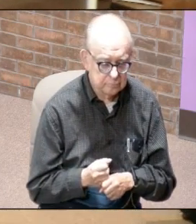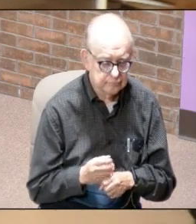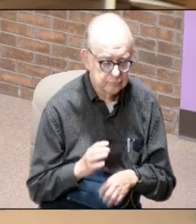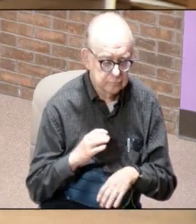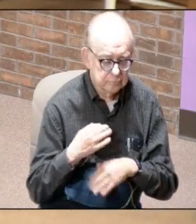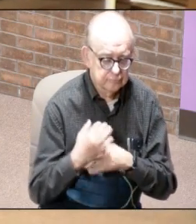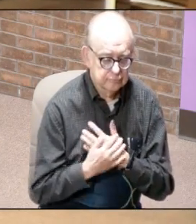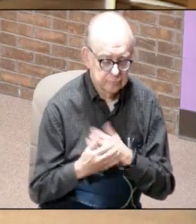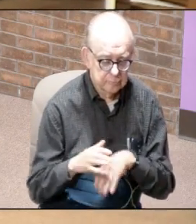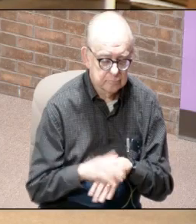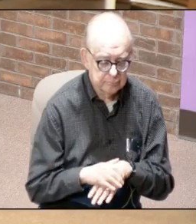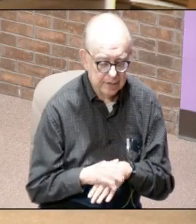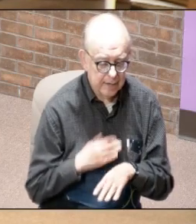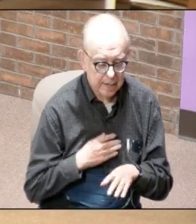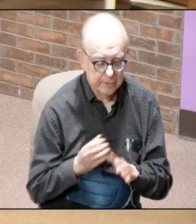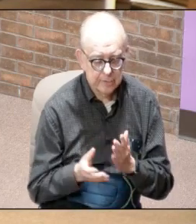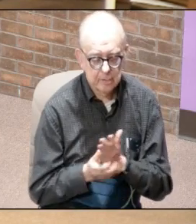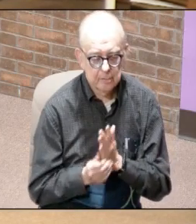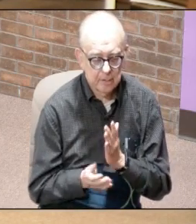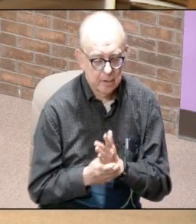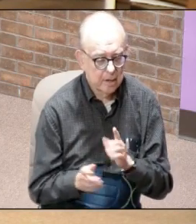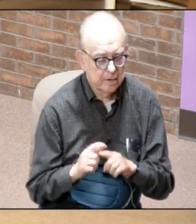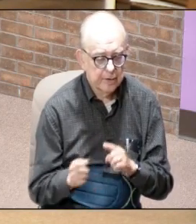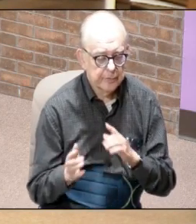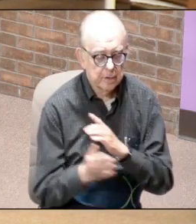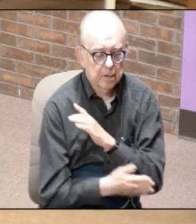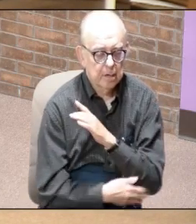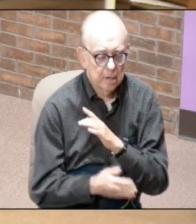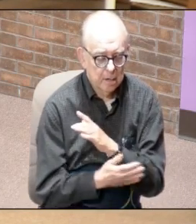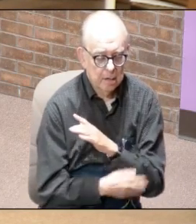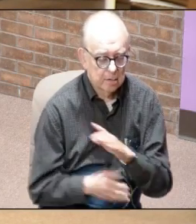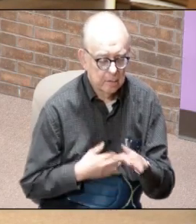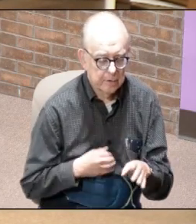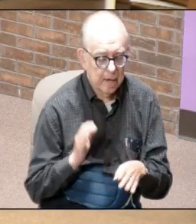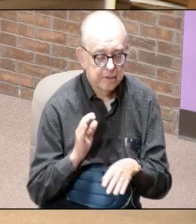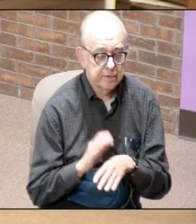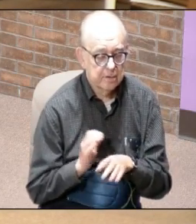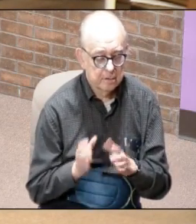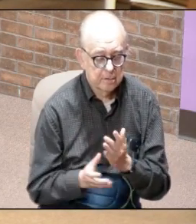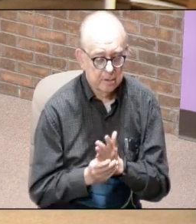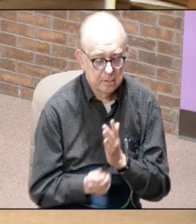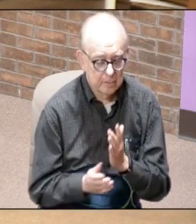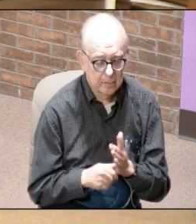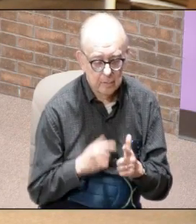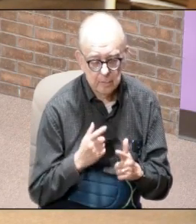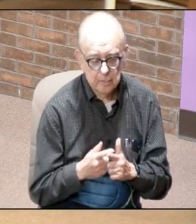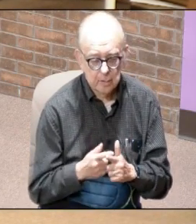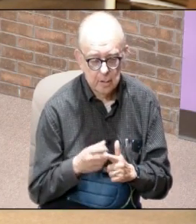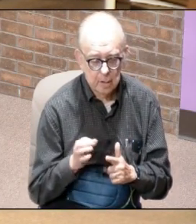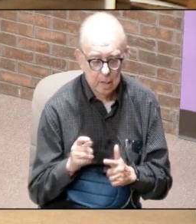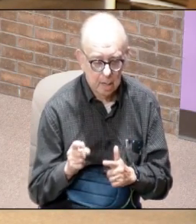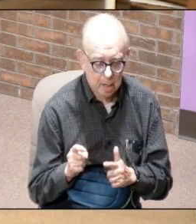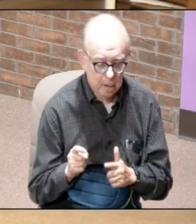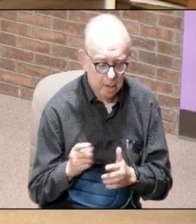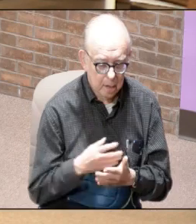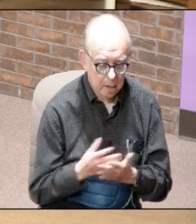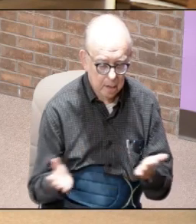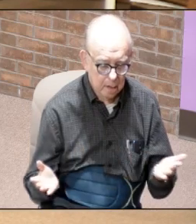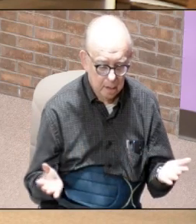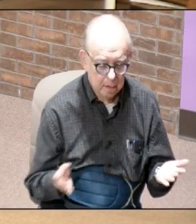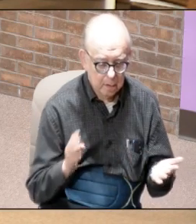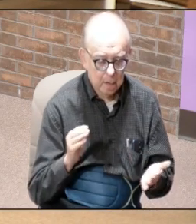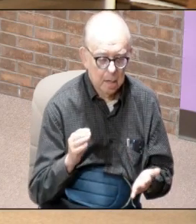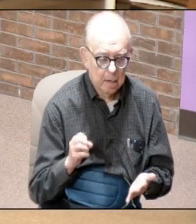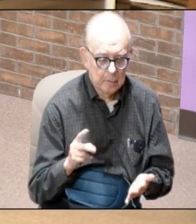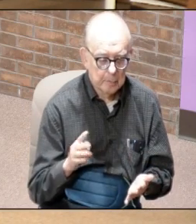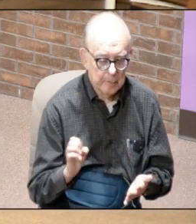talent japan has talent australia has talent and they all got their shows right and then on fox you've got this thing called the mask